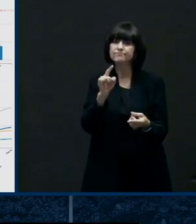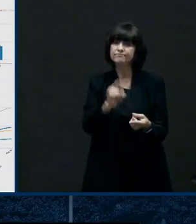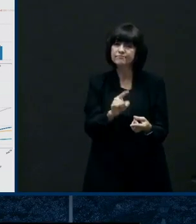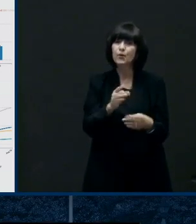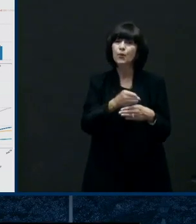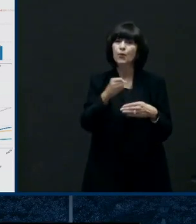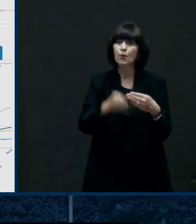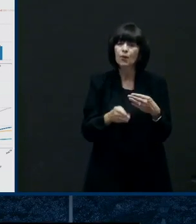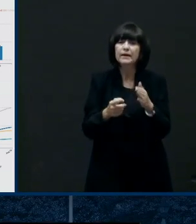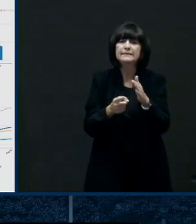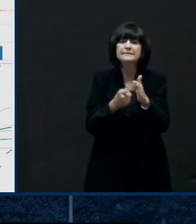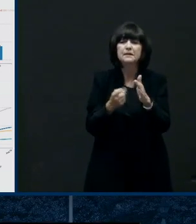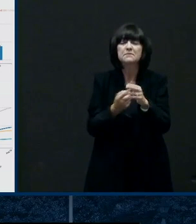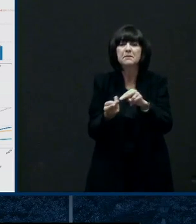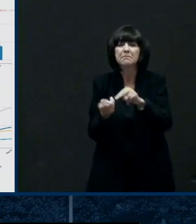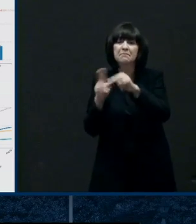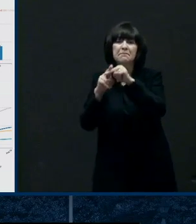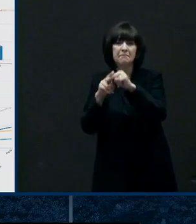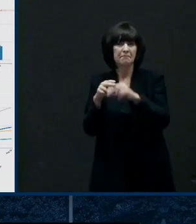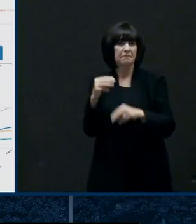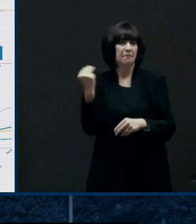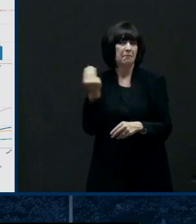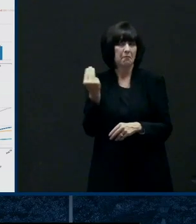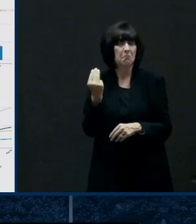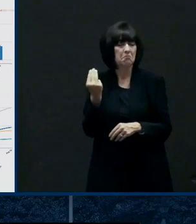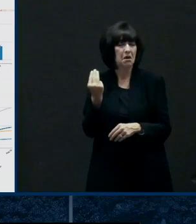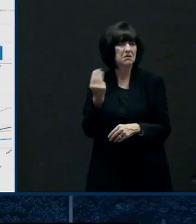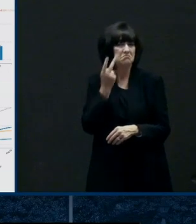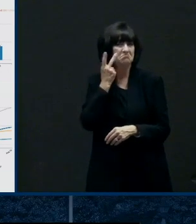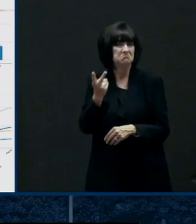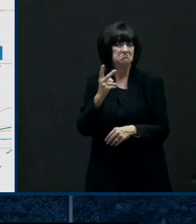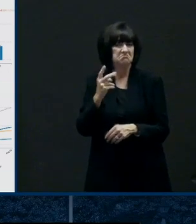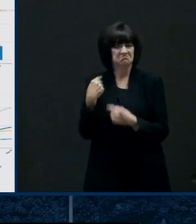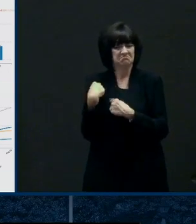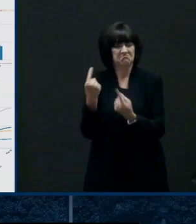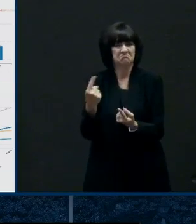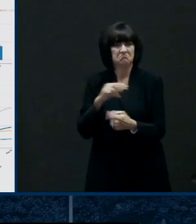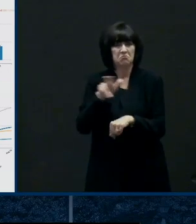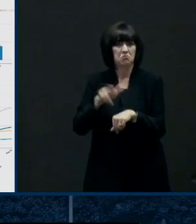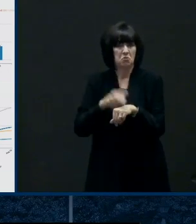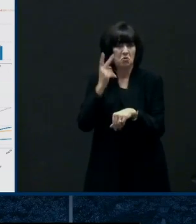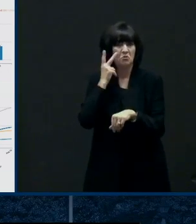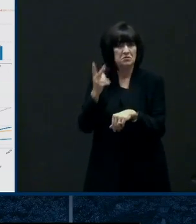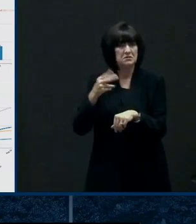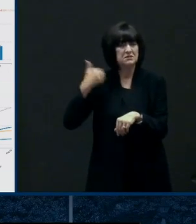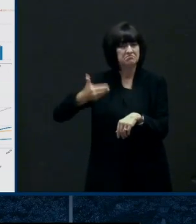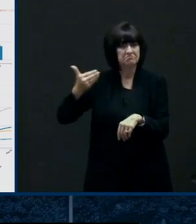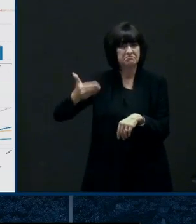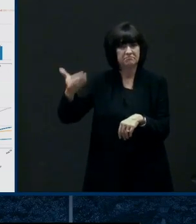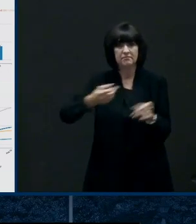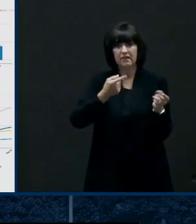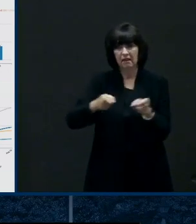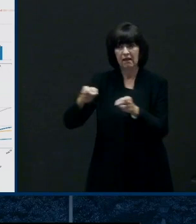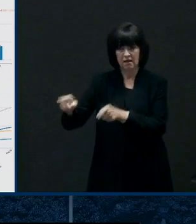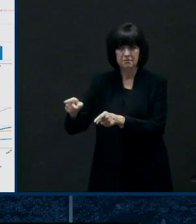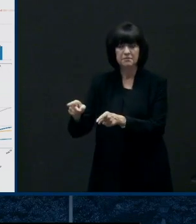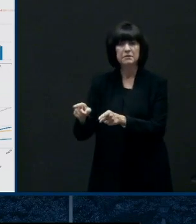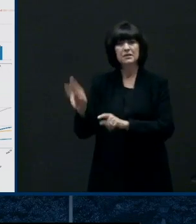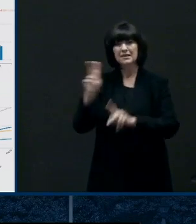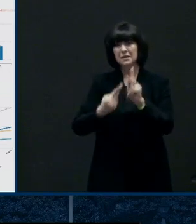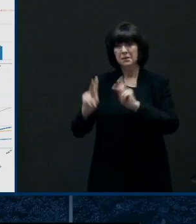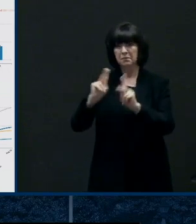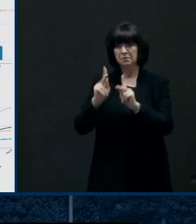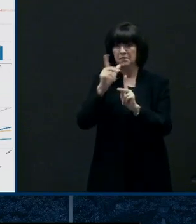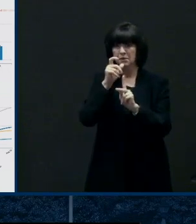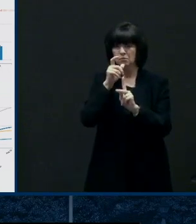on on Monday and that's what you're seeing there our percentage of people who are testing positive uh continues